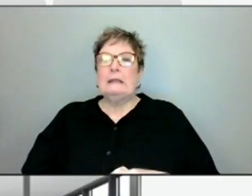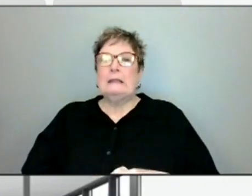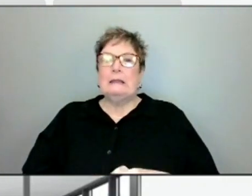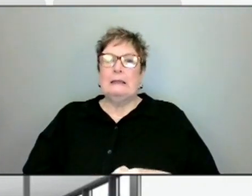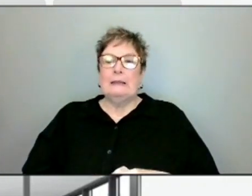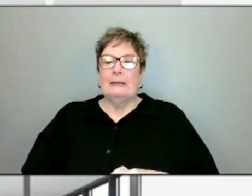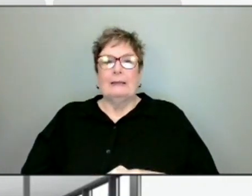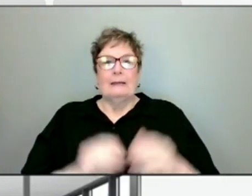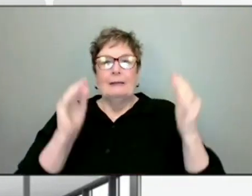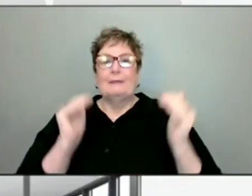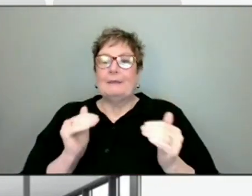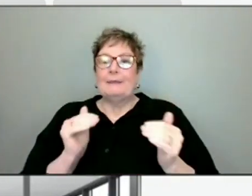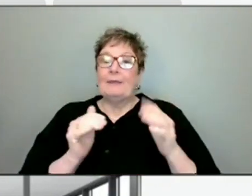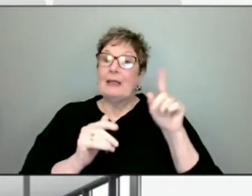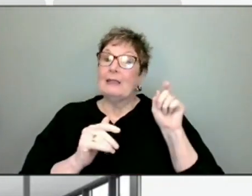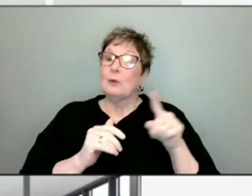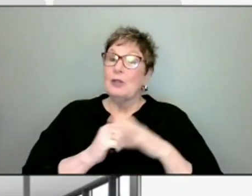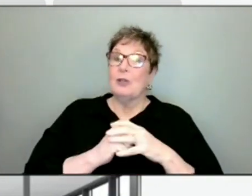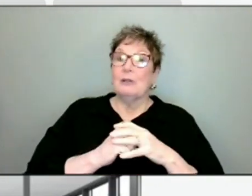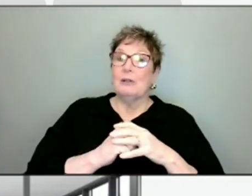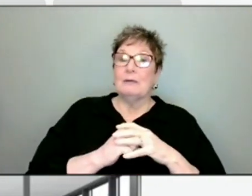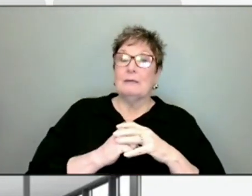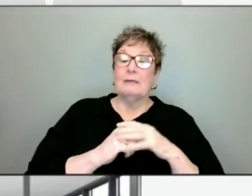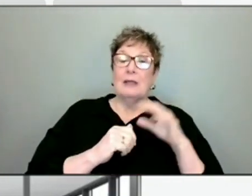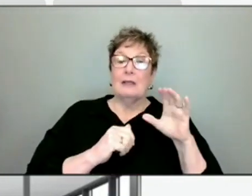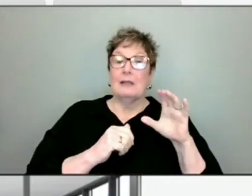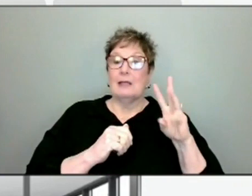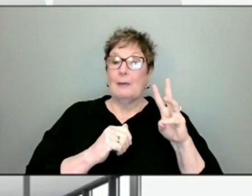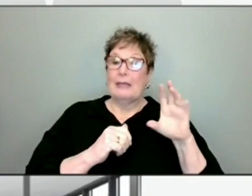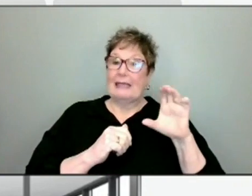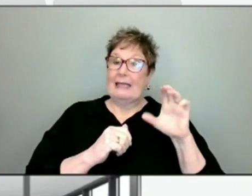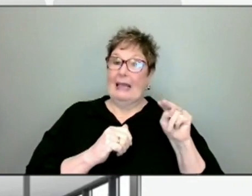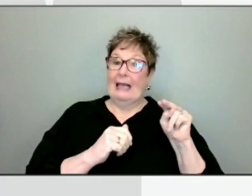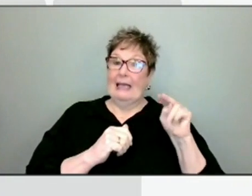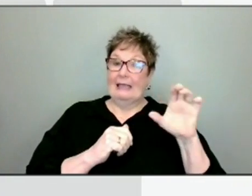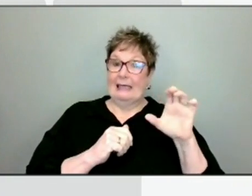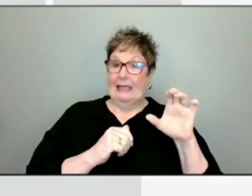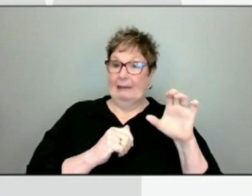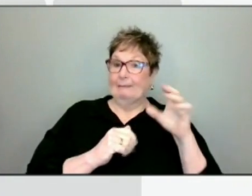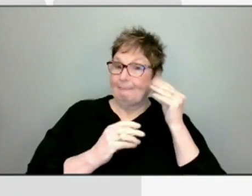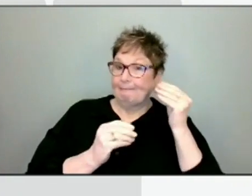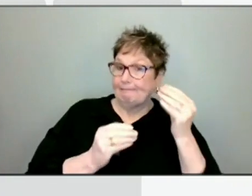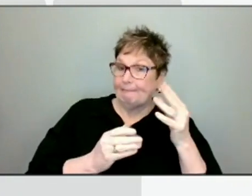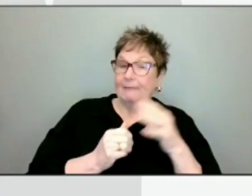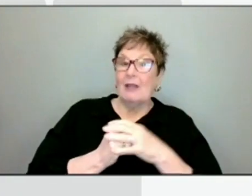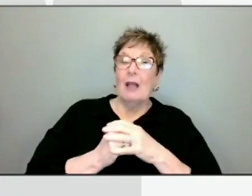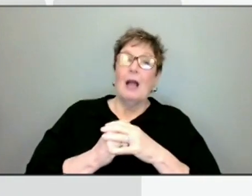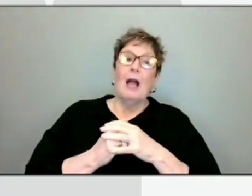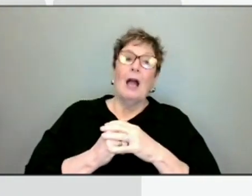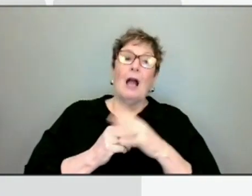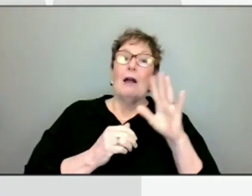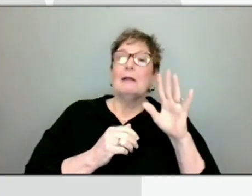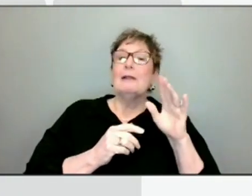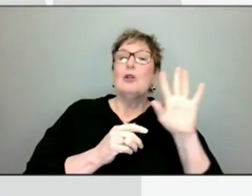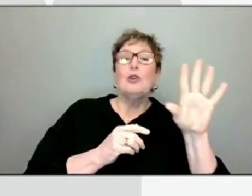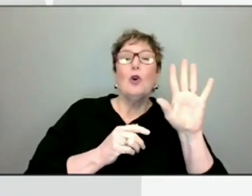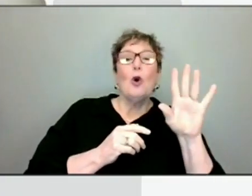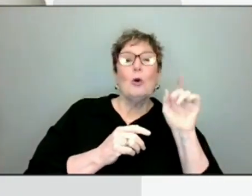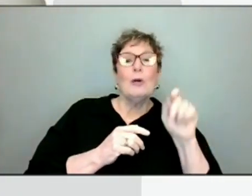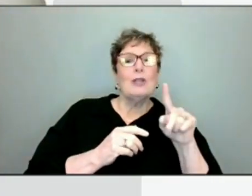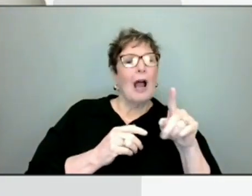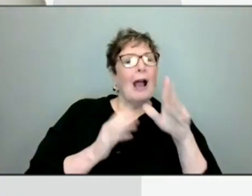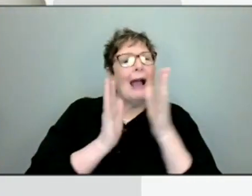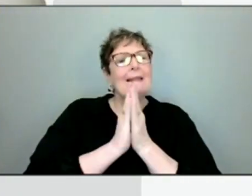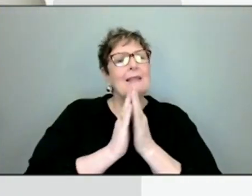Next question, Chloe Leshner, WCNC. Hi, thanks so much. Kind of going off of that, do you have concerns